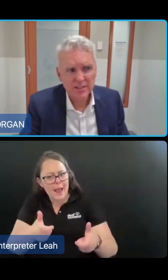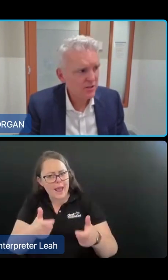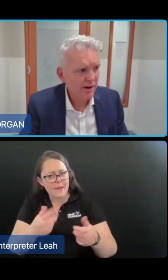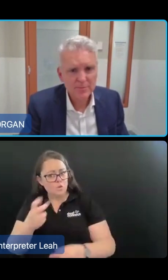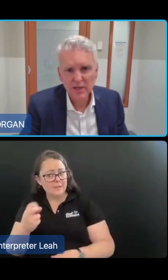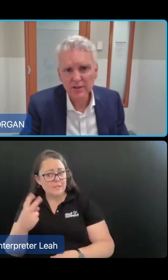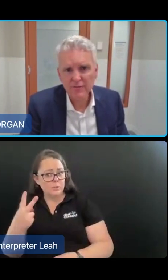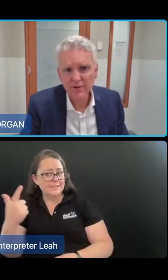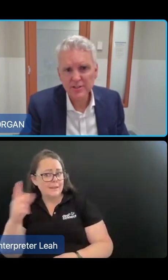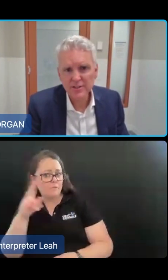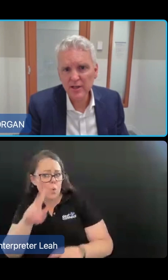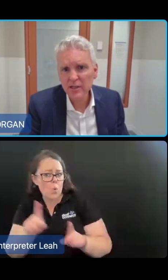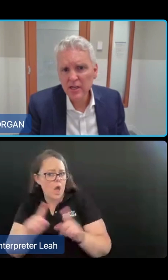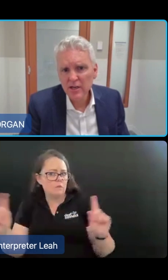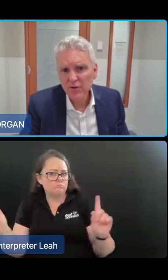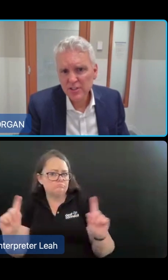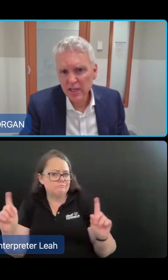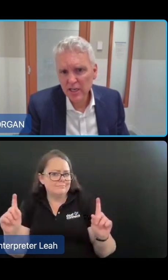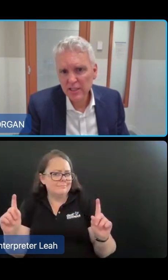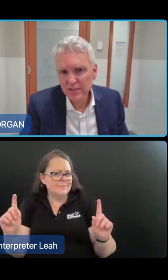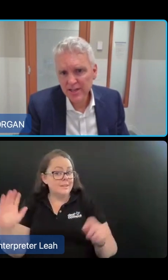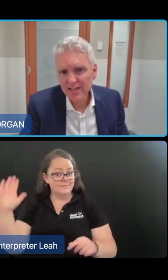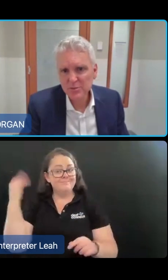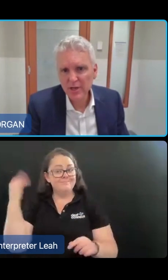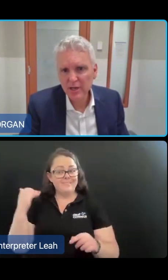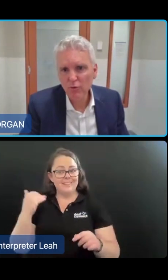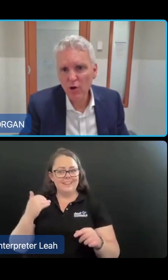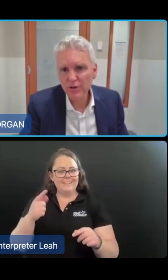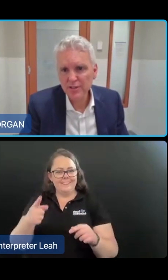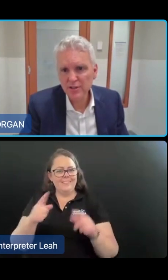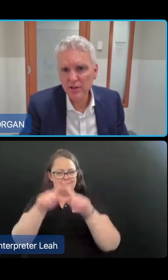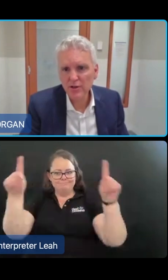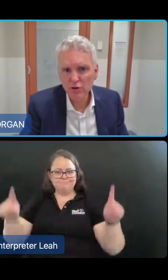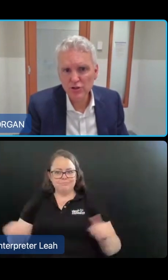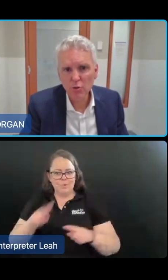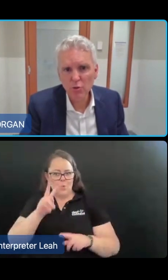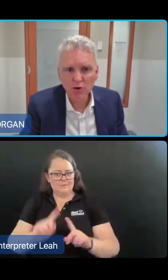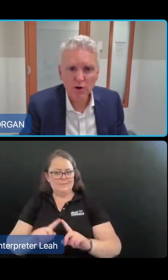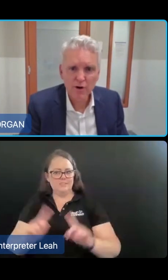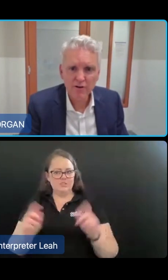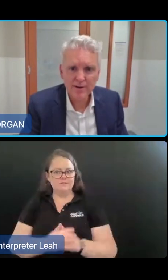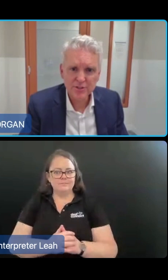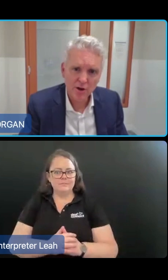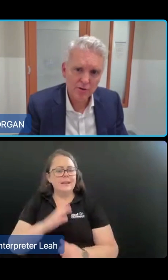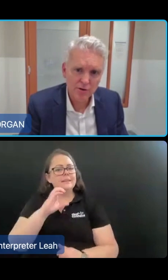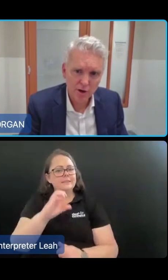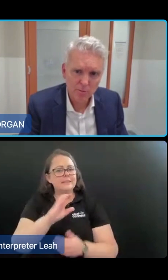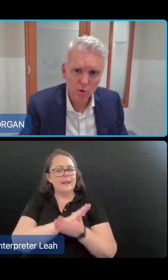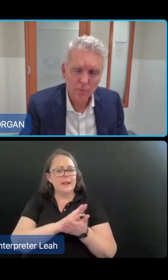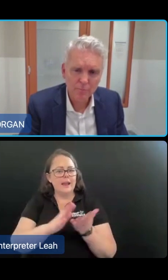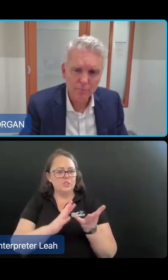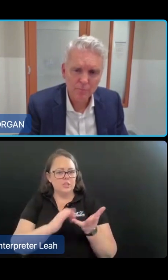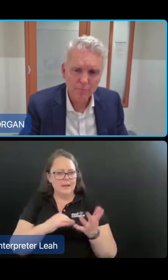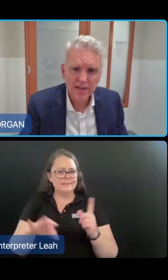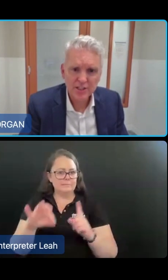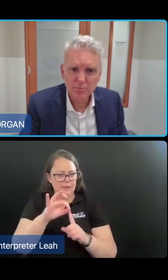So this diagram is a little different to the other. Firstly, the CHSP will fold into the new supported home program, so no